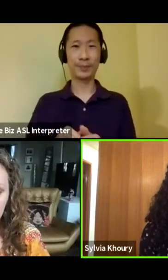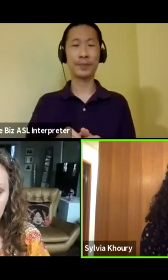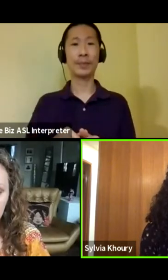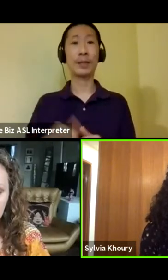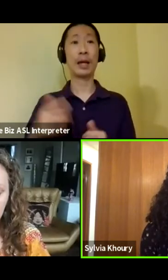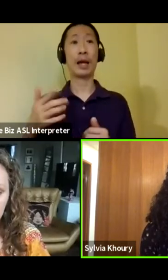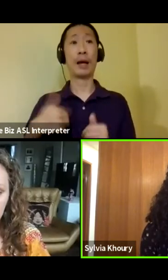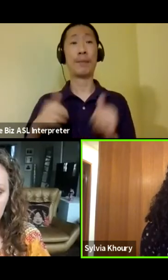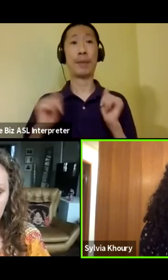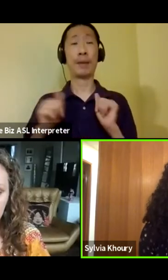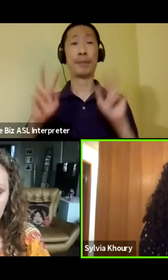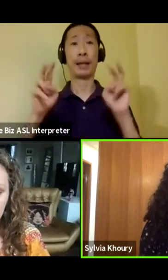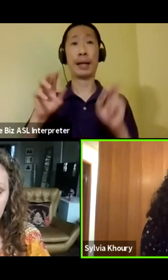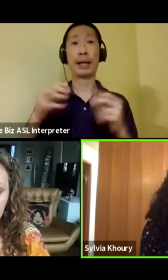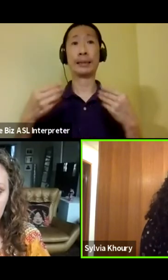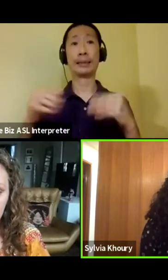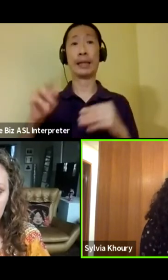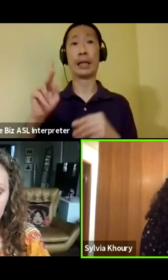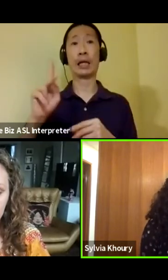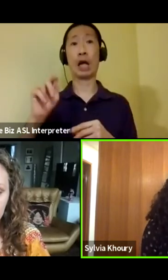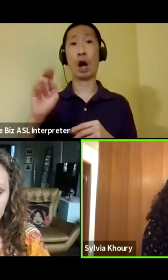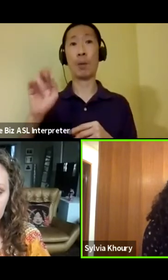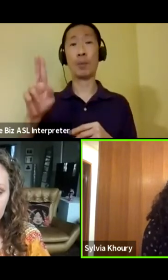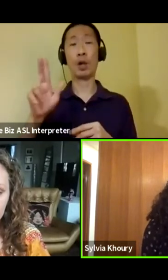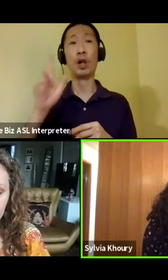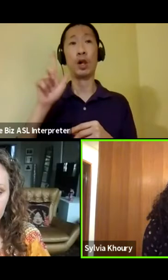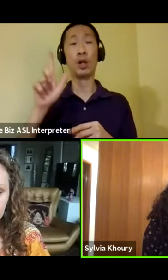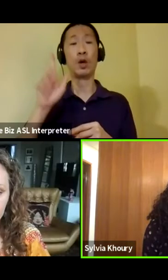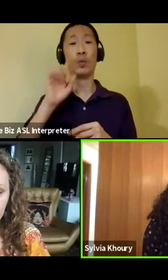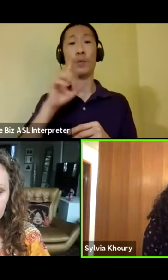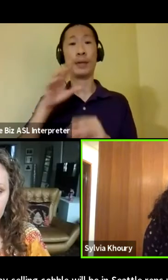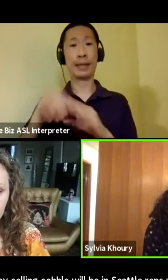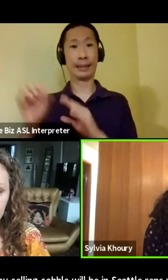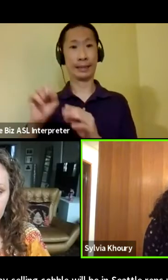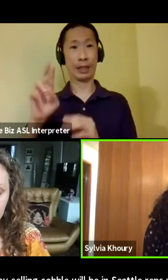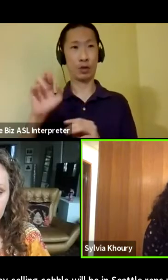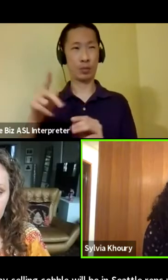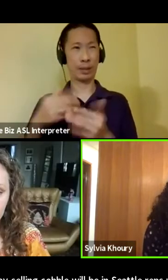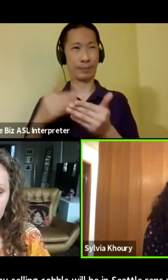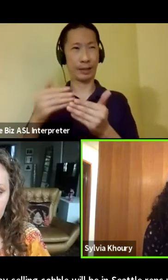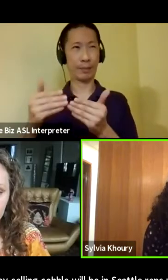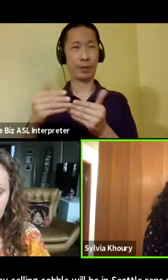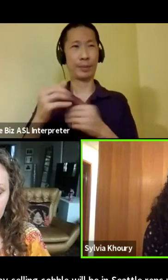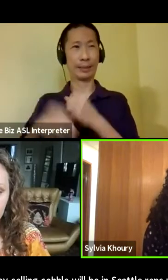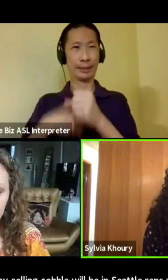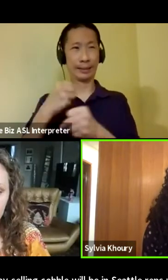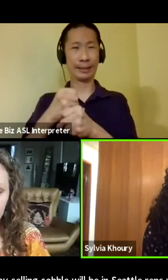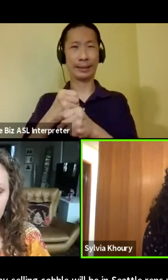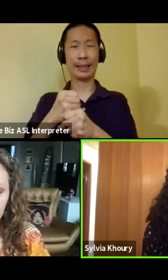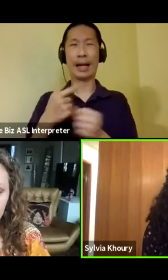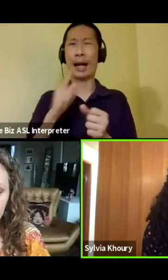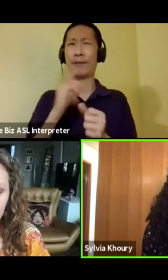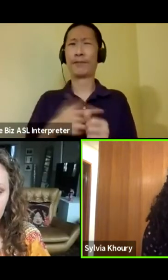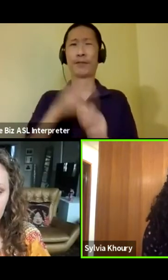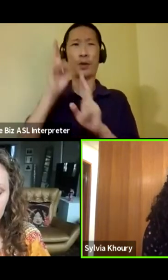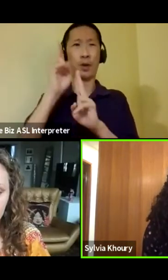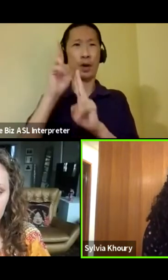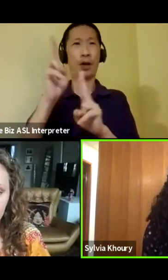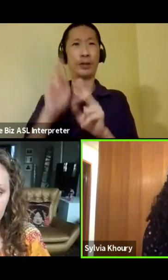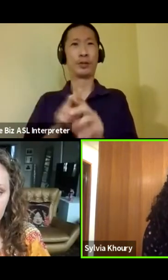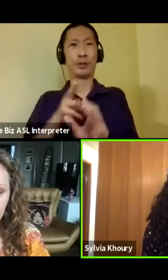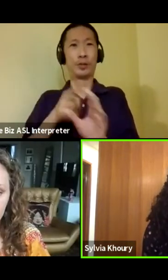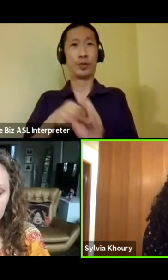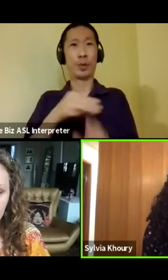play selling kabul will be in seattle rep's upcoming season um i want to say first and foremost how honored i am to be on a